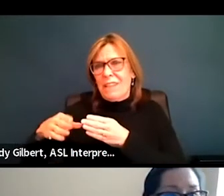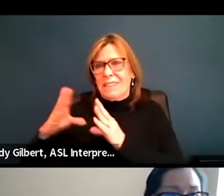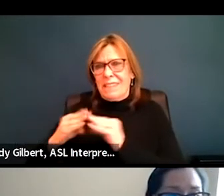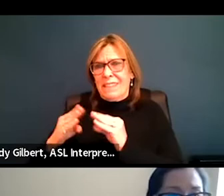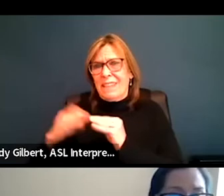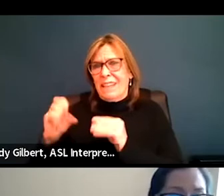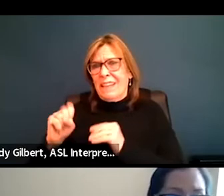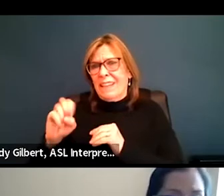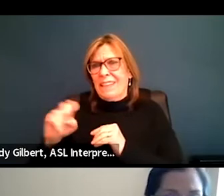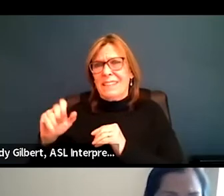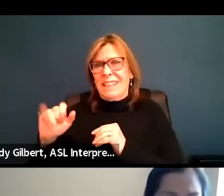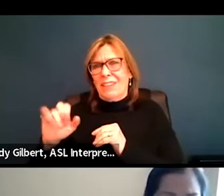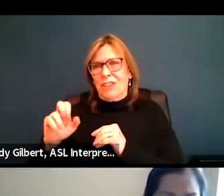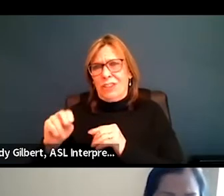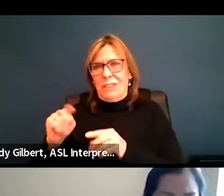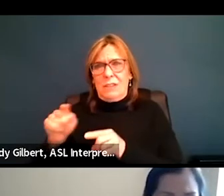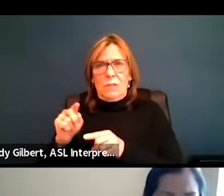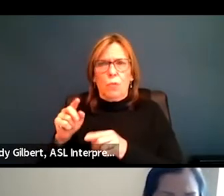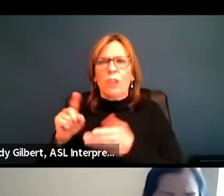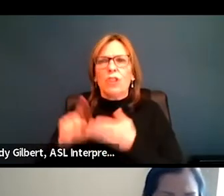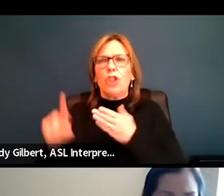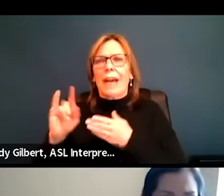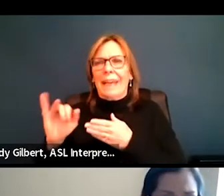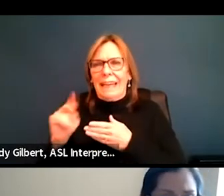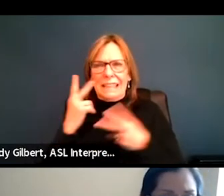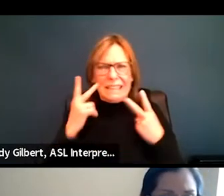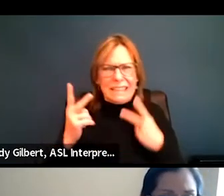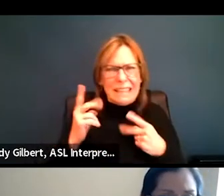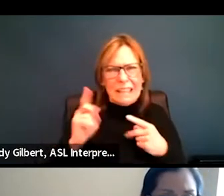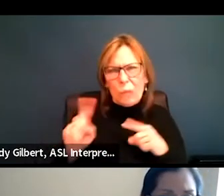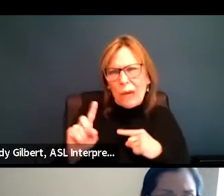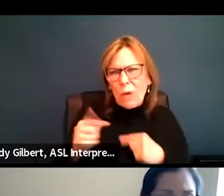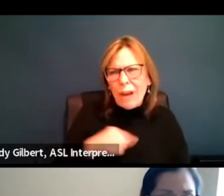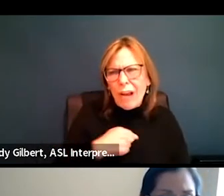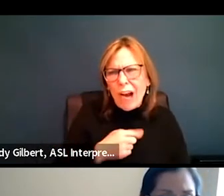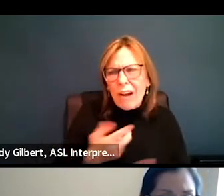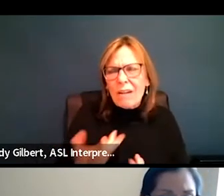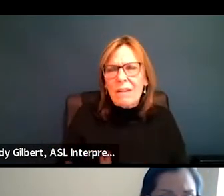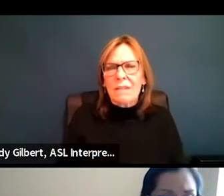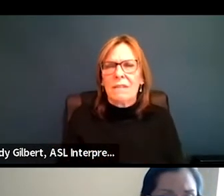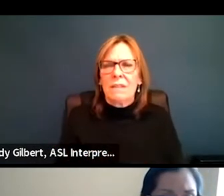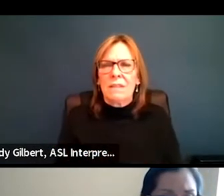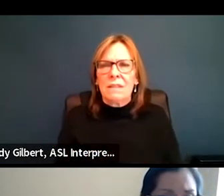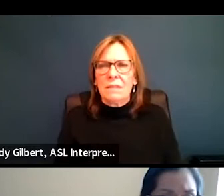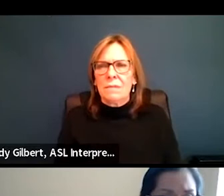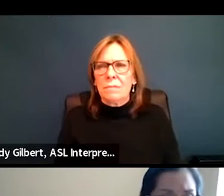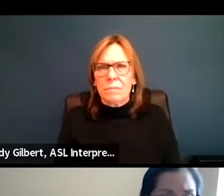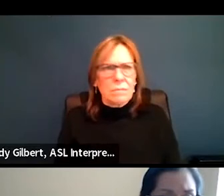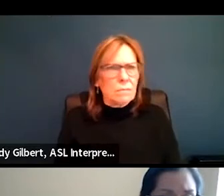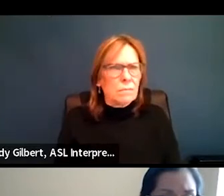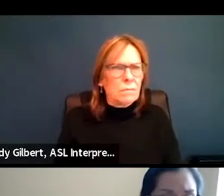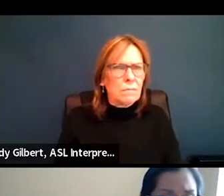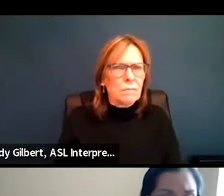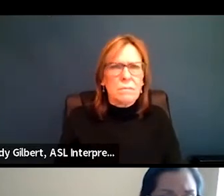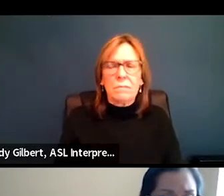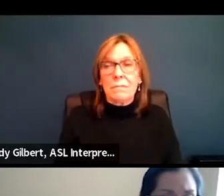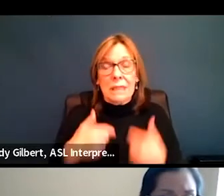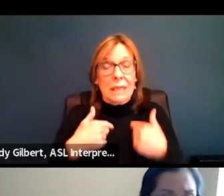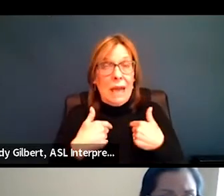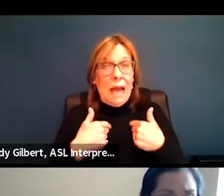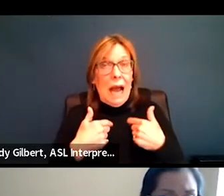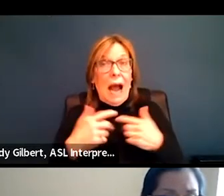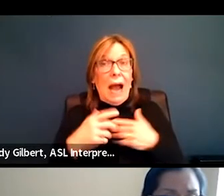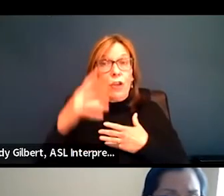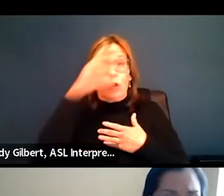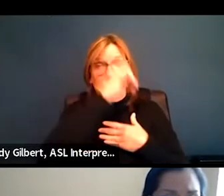and see where we are. I think that sounds great. One thing I'd like to know. So I, um, I assume in